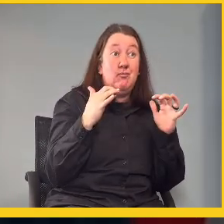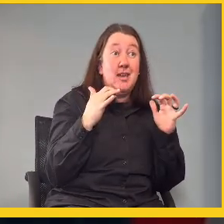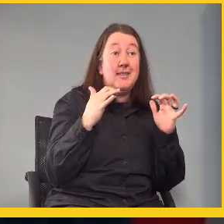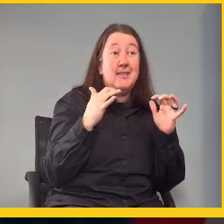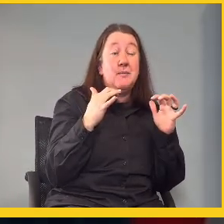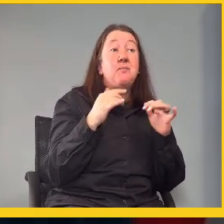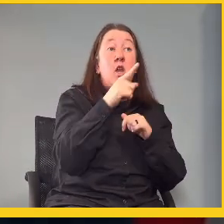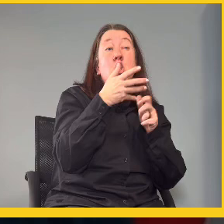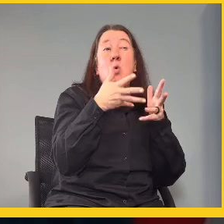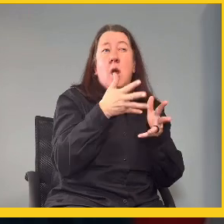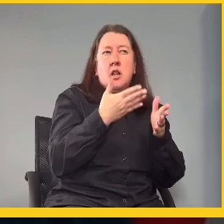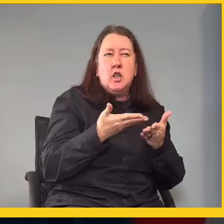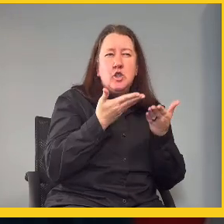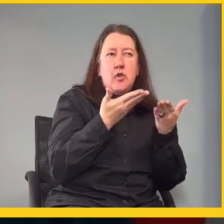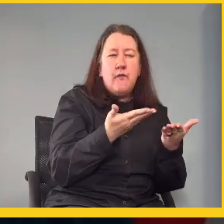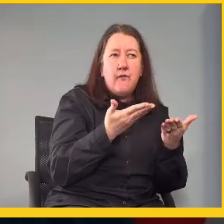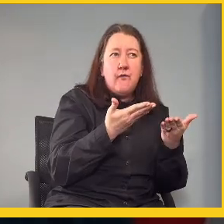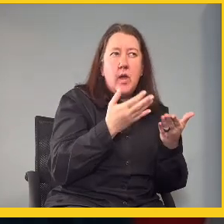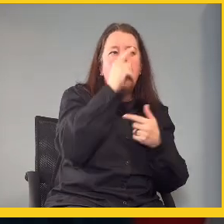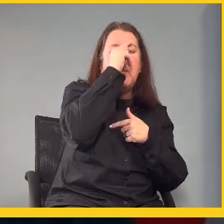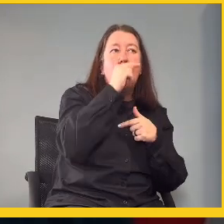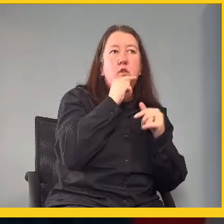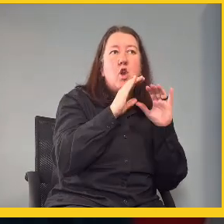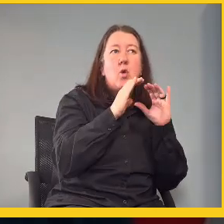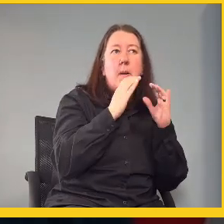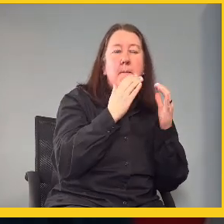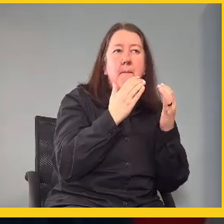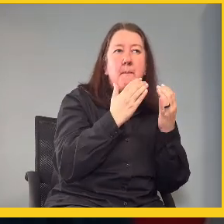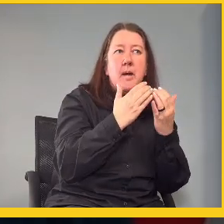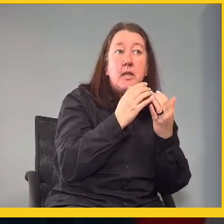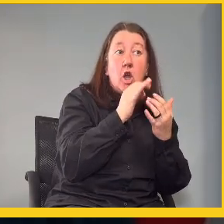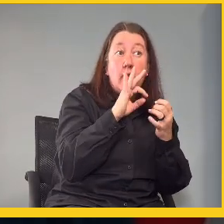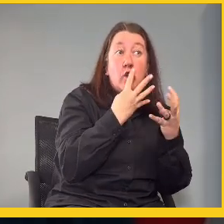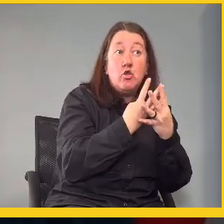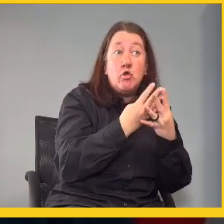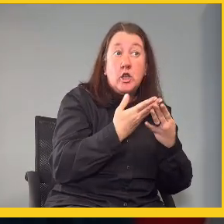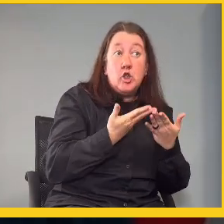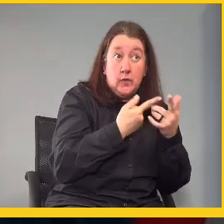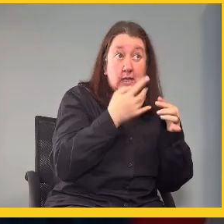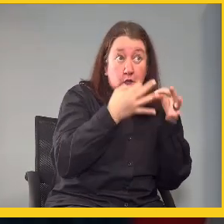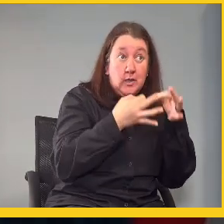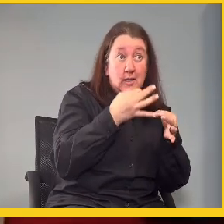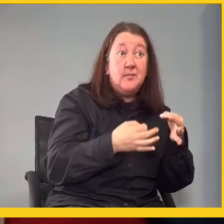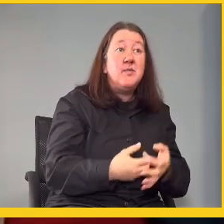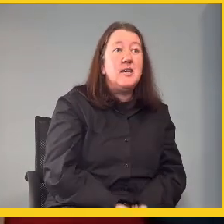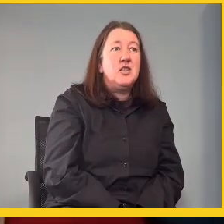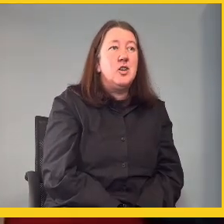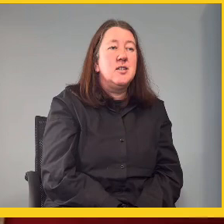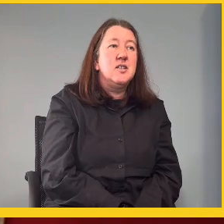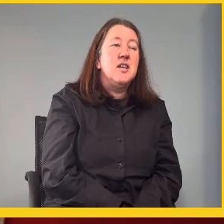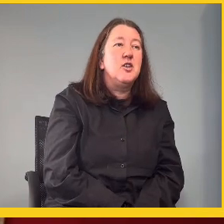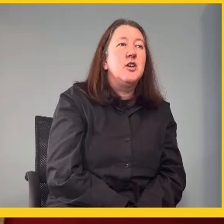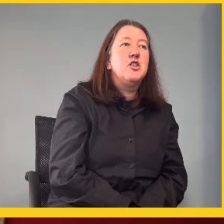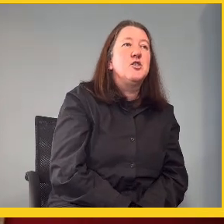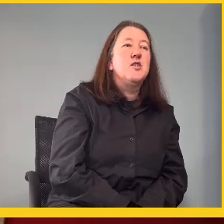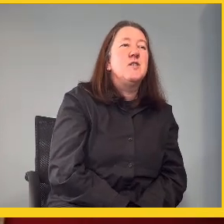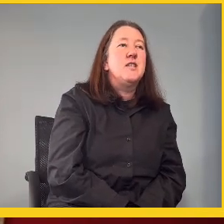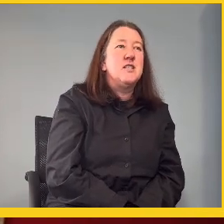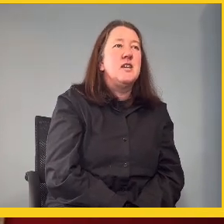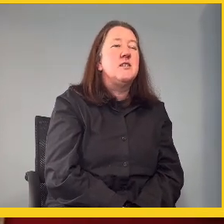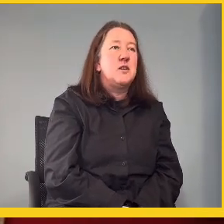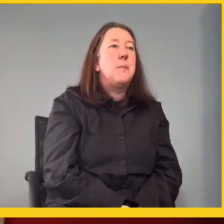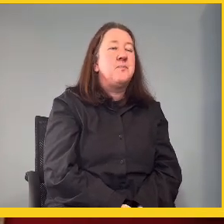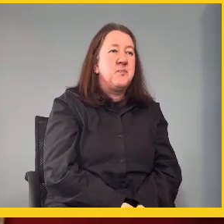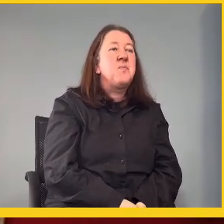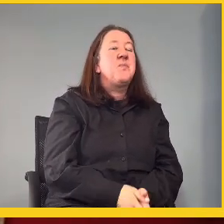And you're currently serving in the portfolio committee of Correctional Services and Justice. Yes, Justice and Correctional Services.